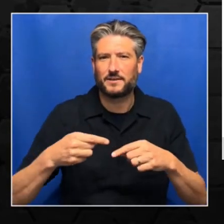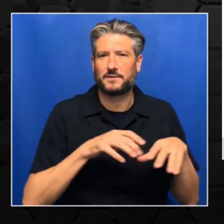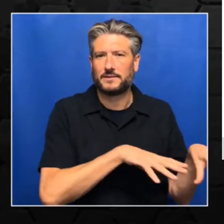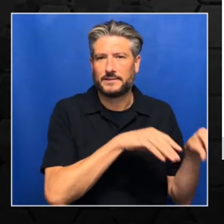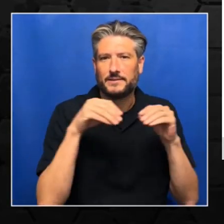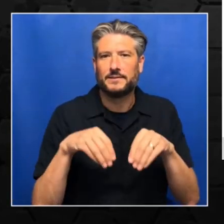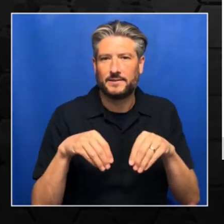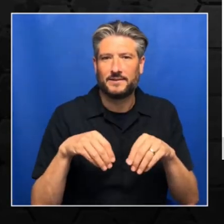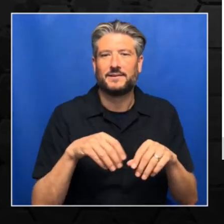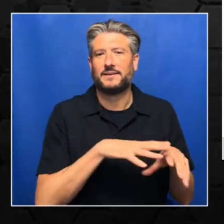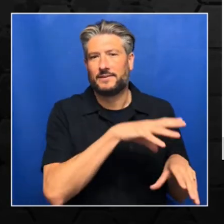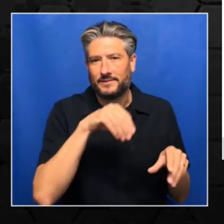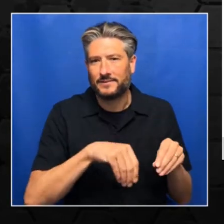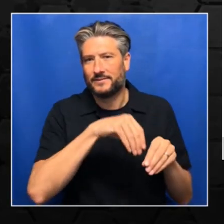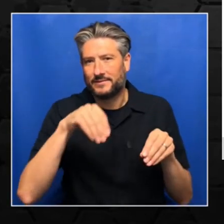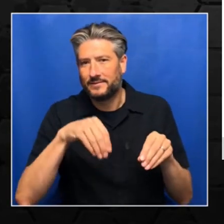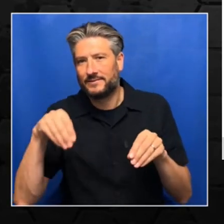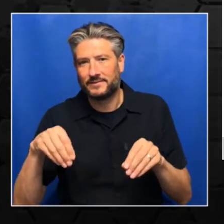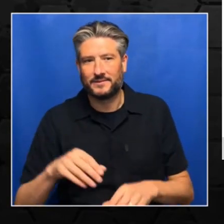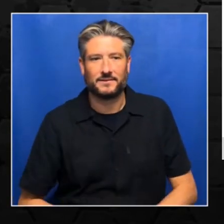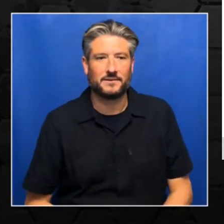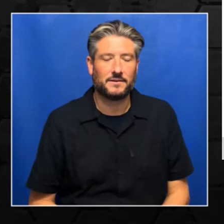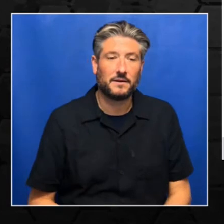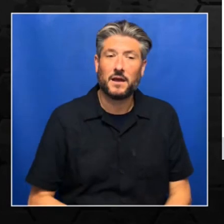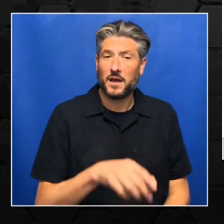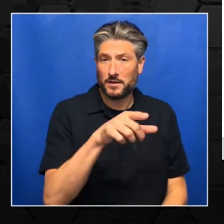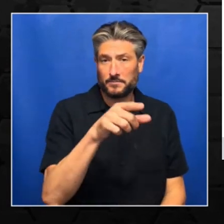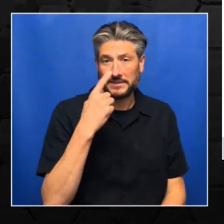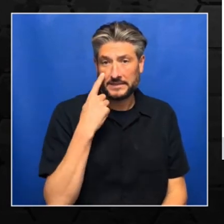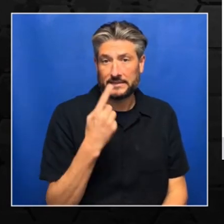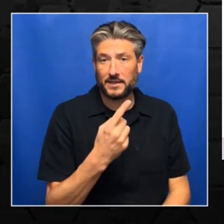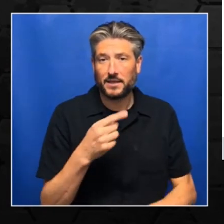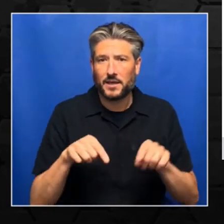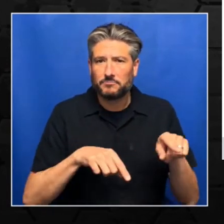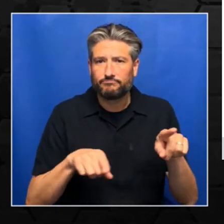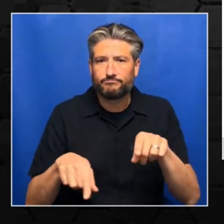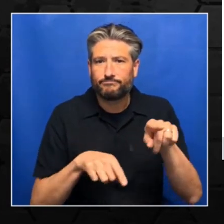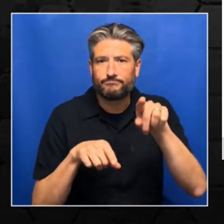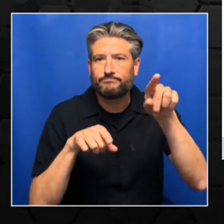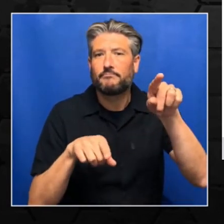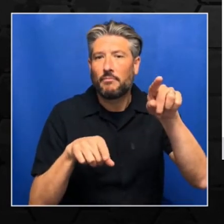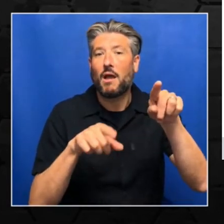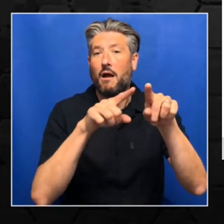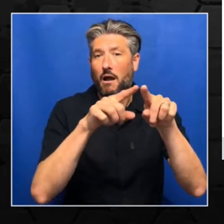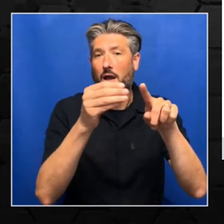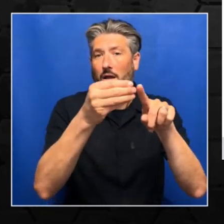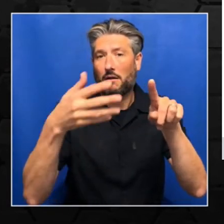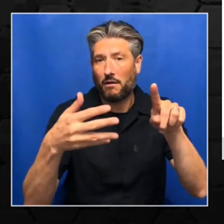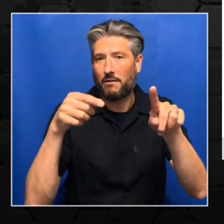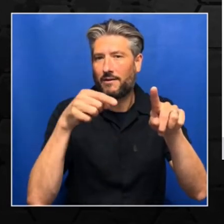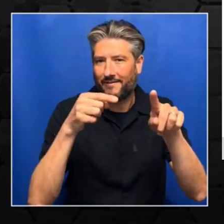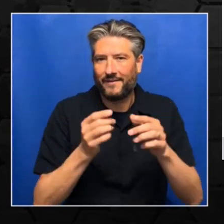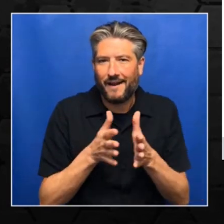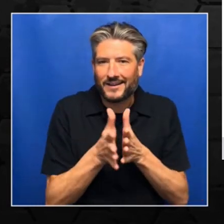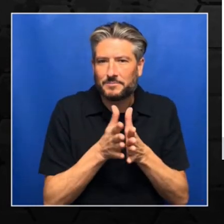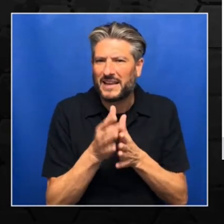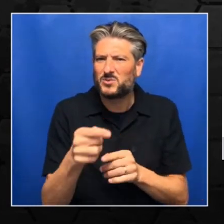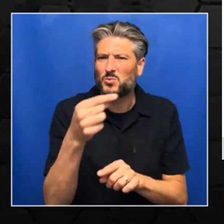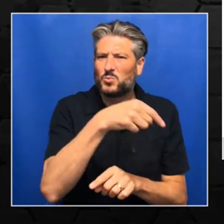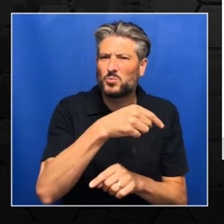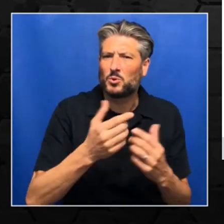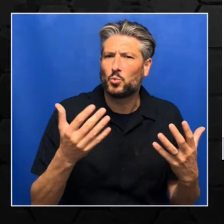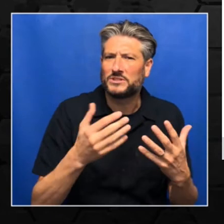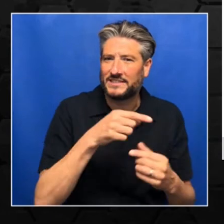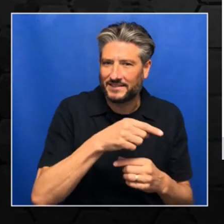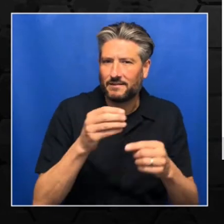about any of this function, can just place your cursor over here and you will tell what this particular function does. So two tensor, as I said, tensors are